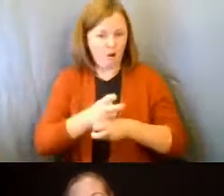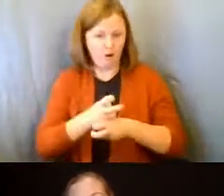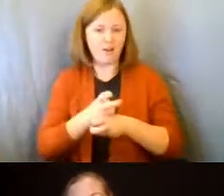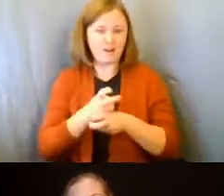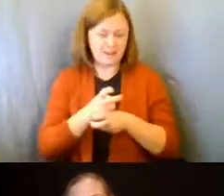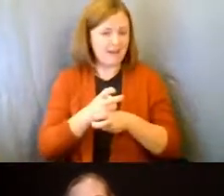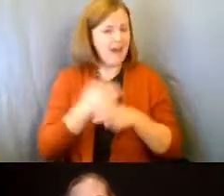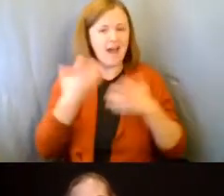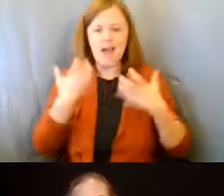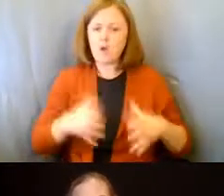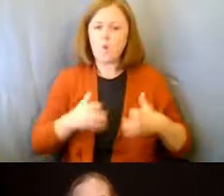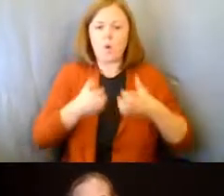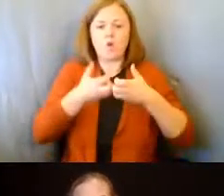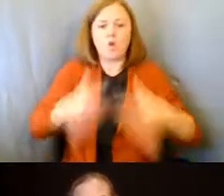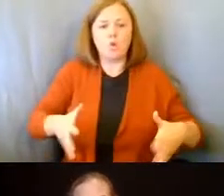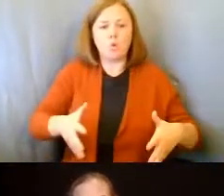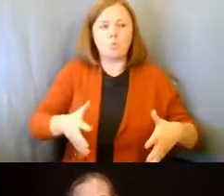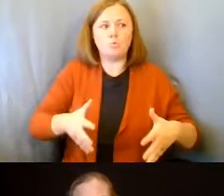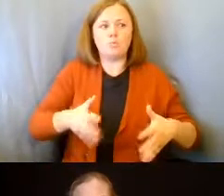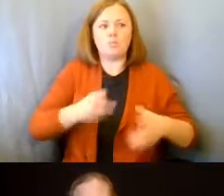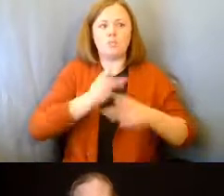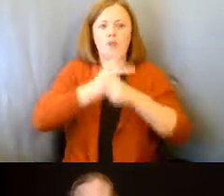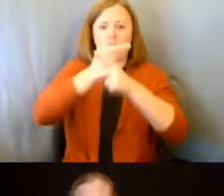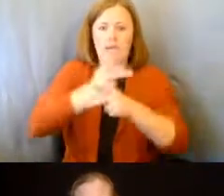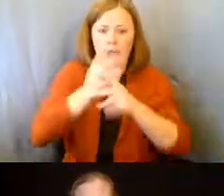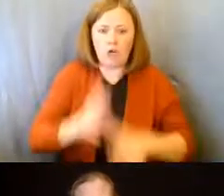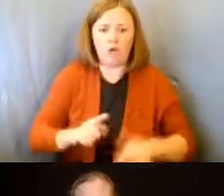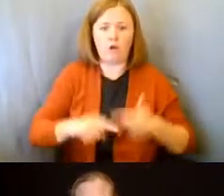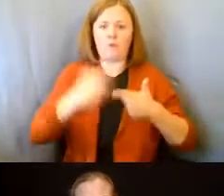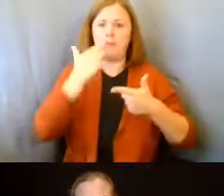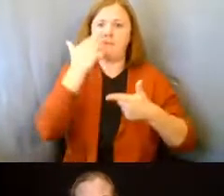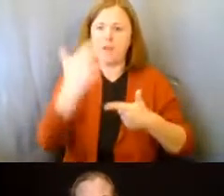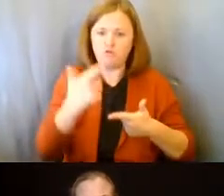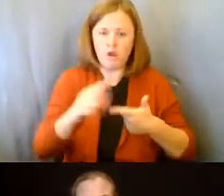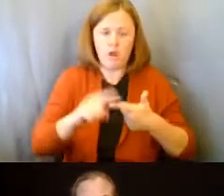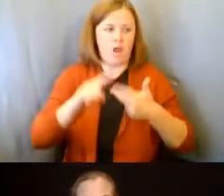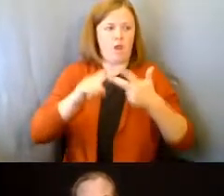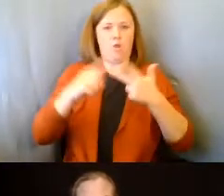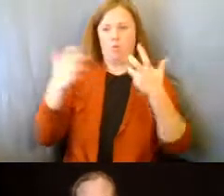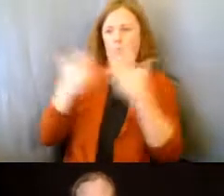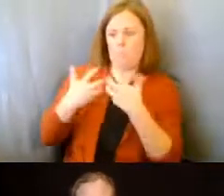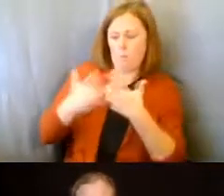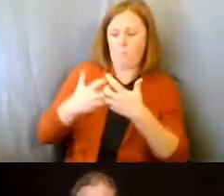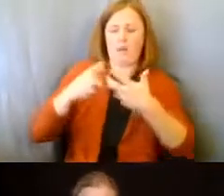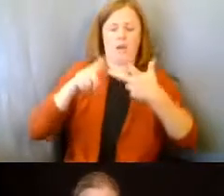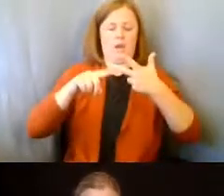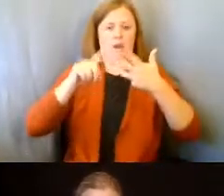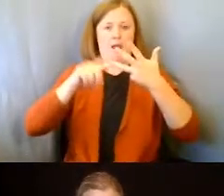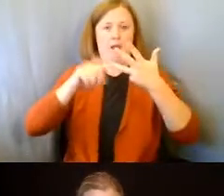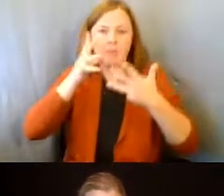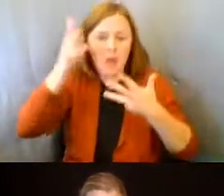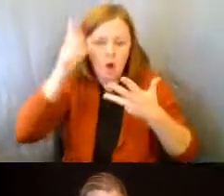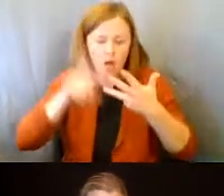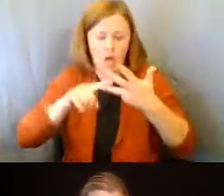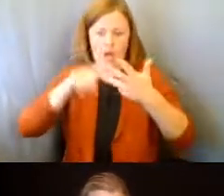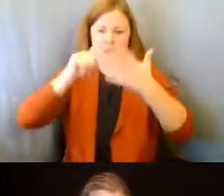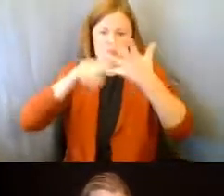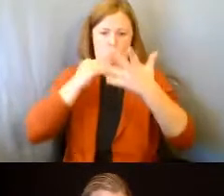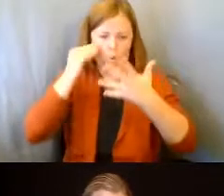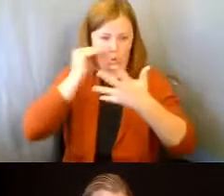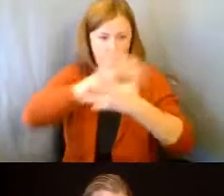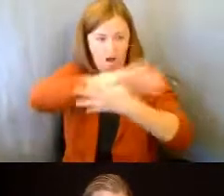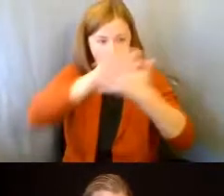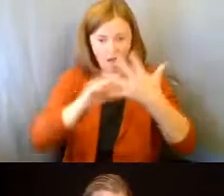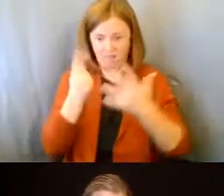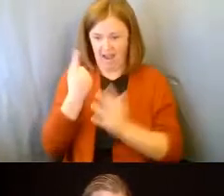I don't want them to lose their care provider, their best friend, their housemate, and their parent and their home all